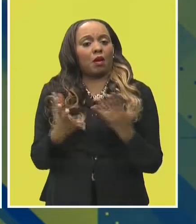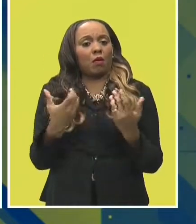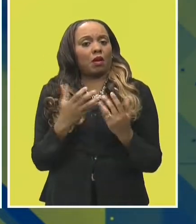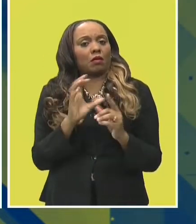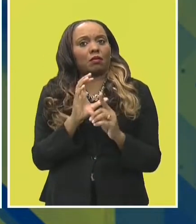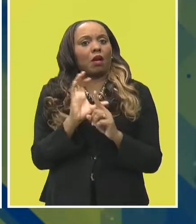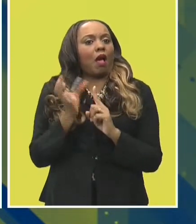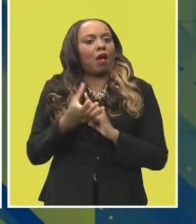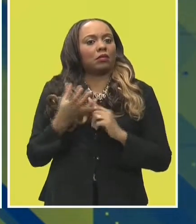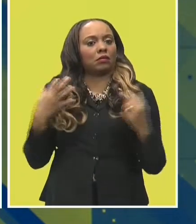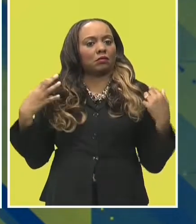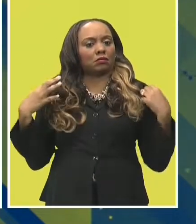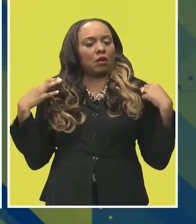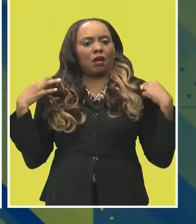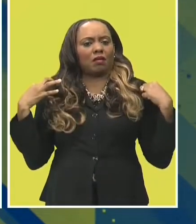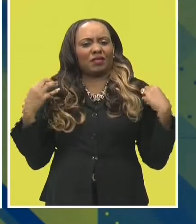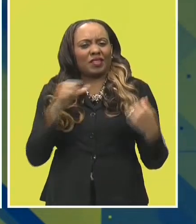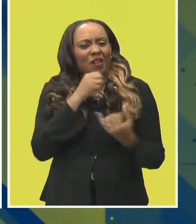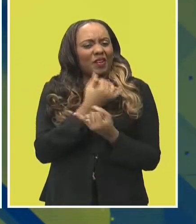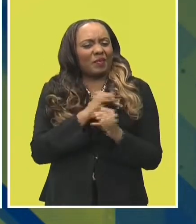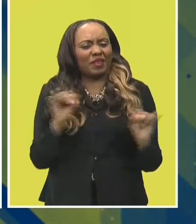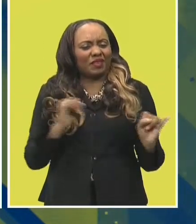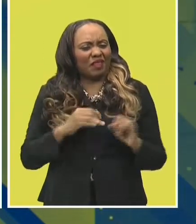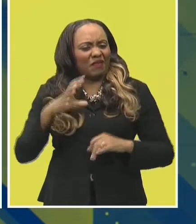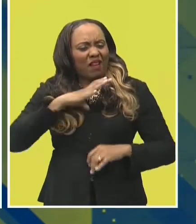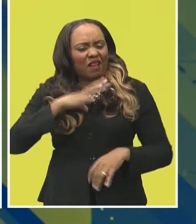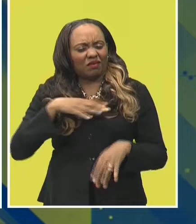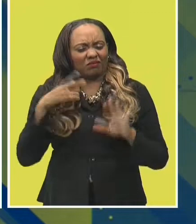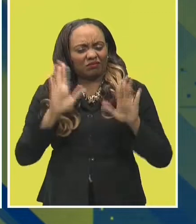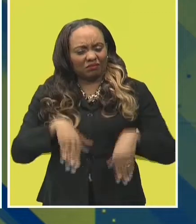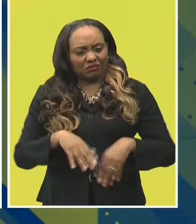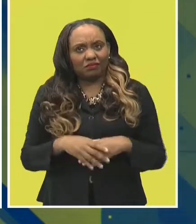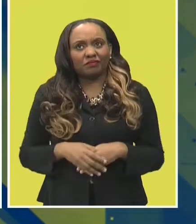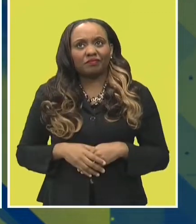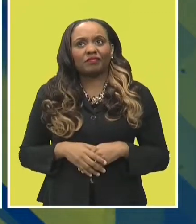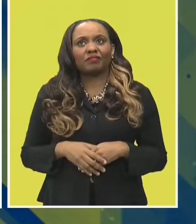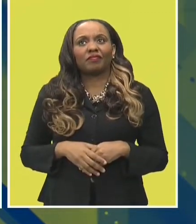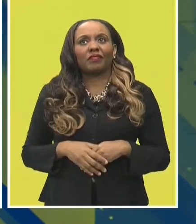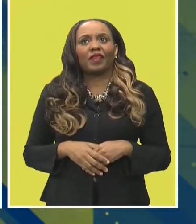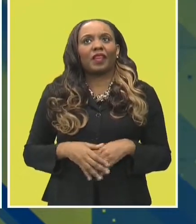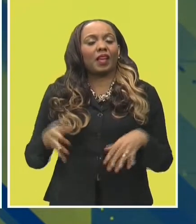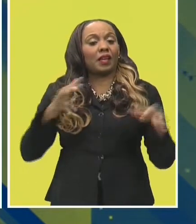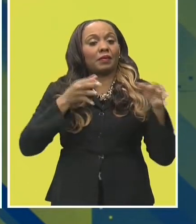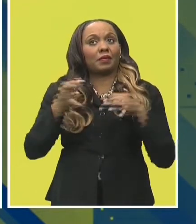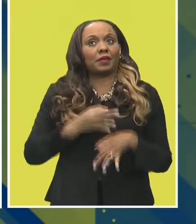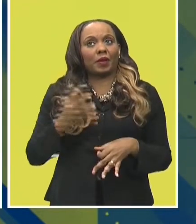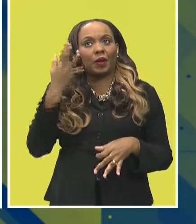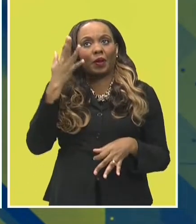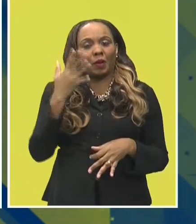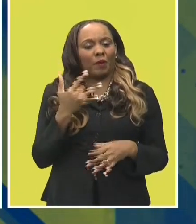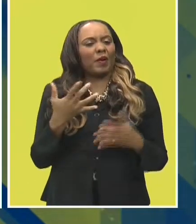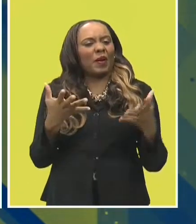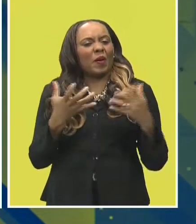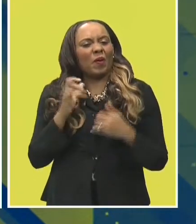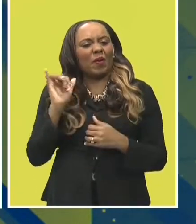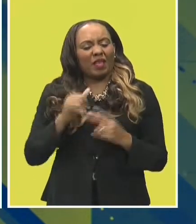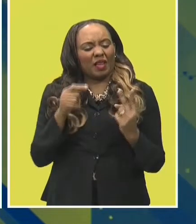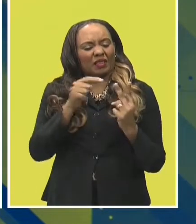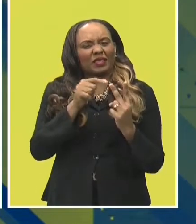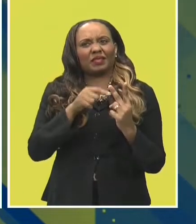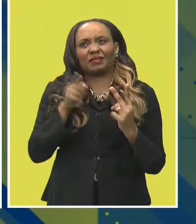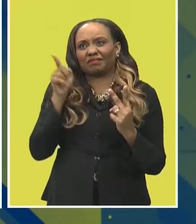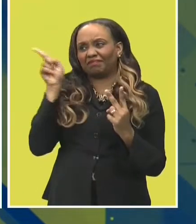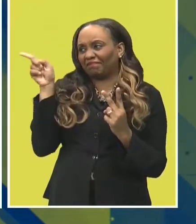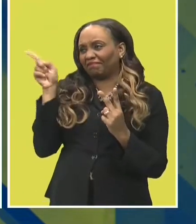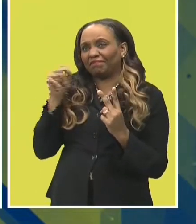and not have to feel like it's not independence time. As it relates to the latter line, he explained why they decided to go this route. What we